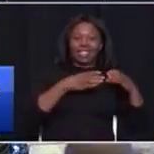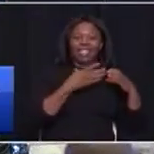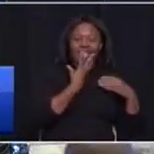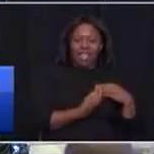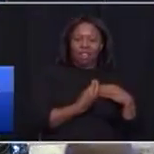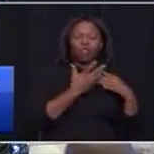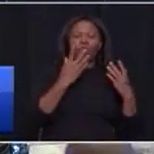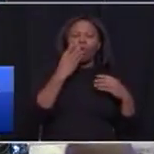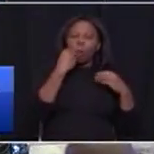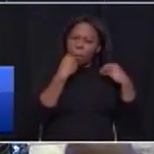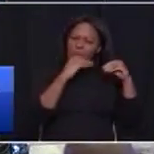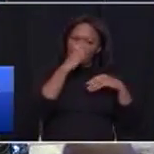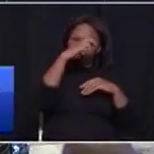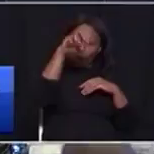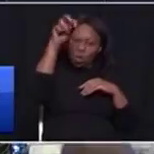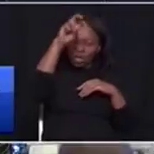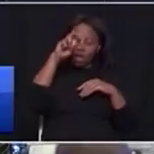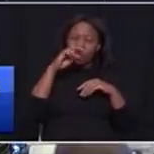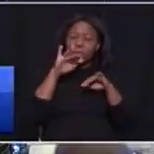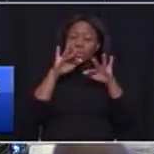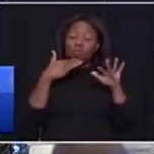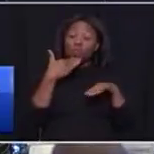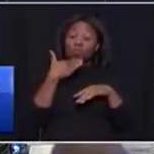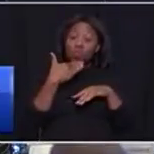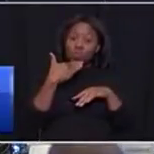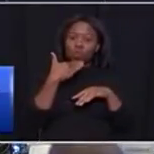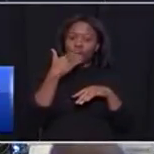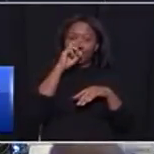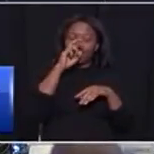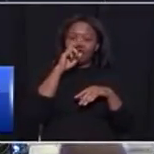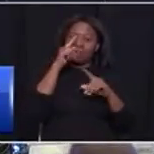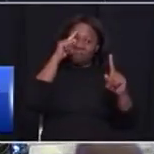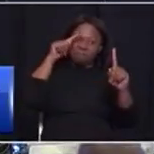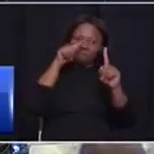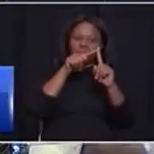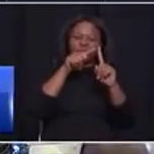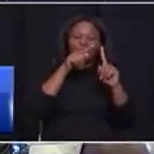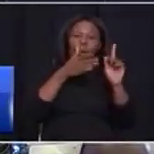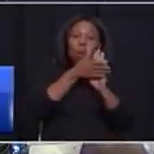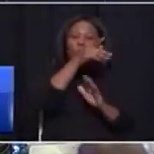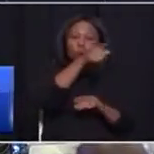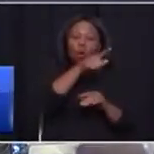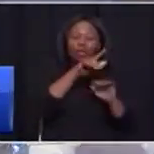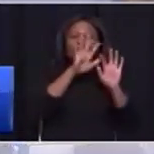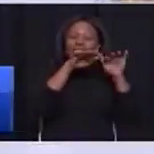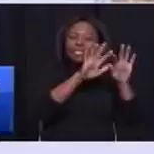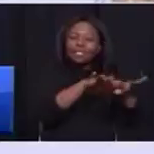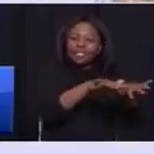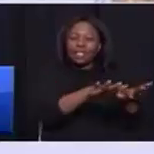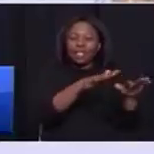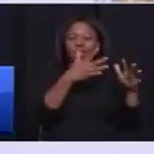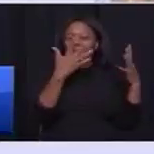tourism, those who are destined to go to the sea, or to